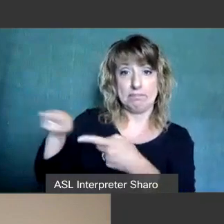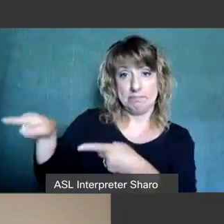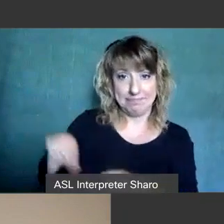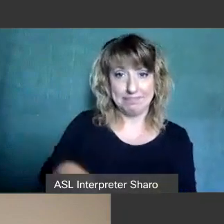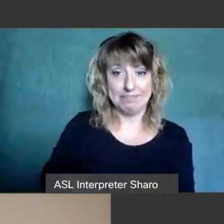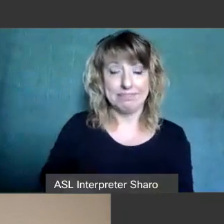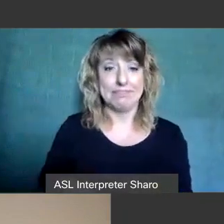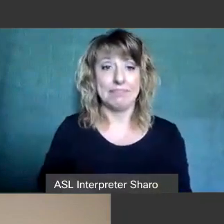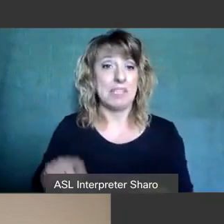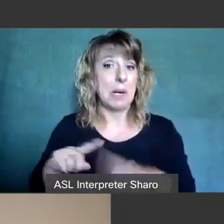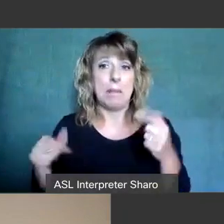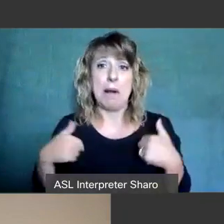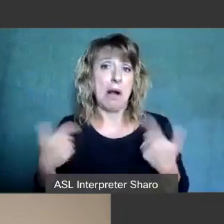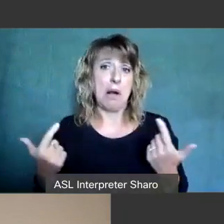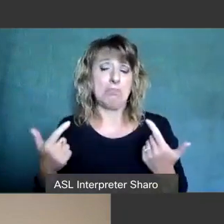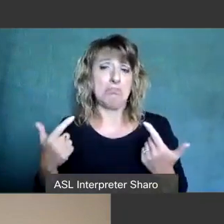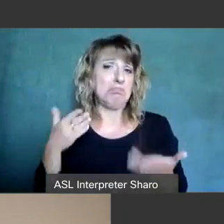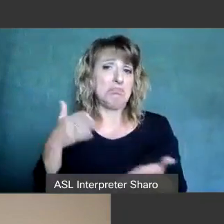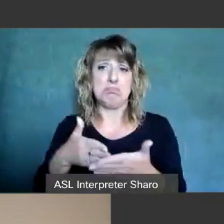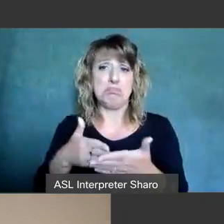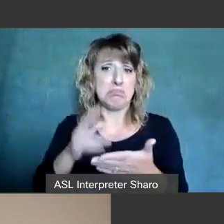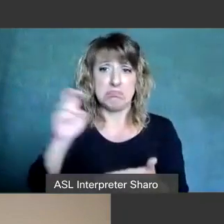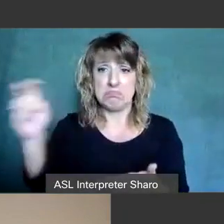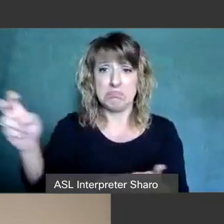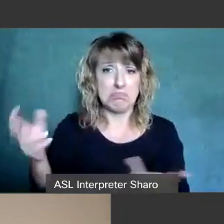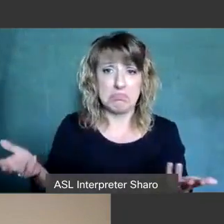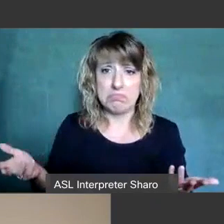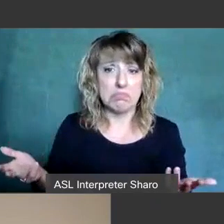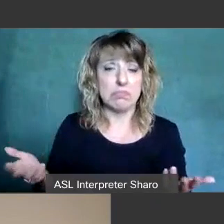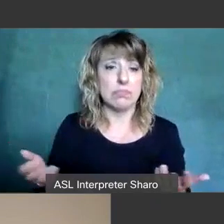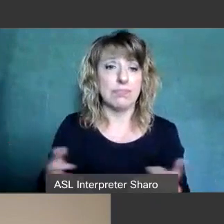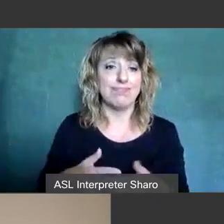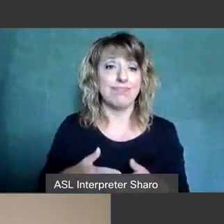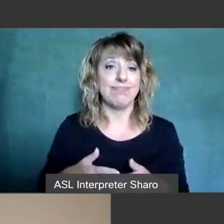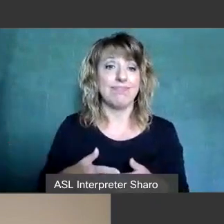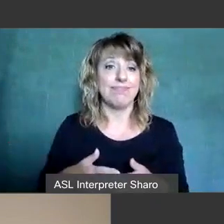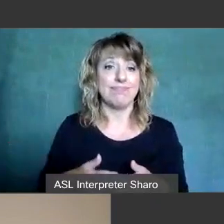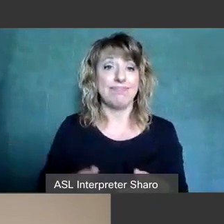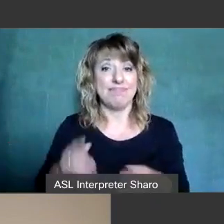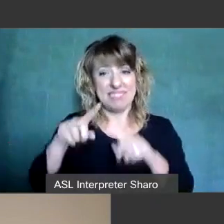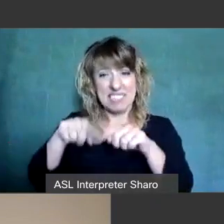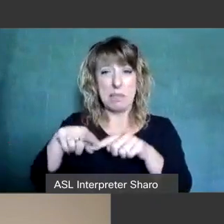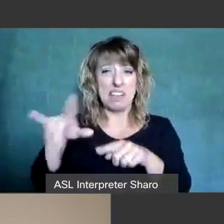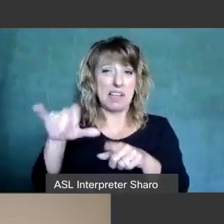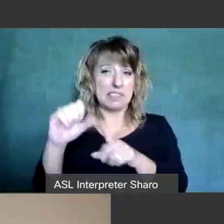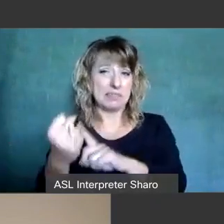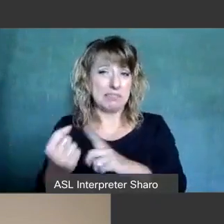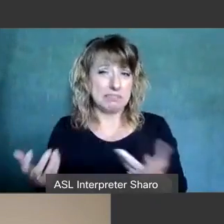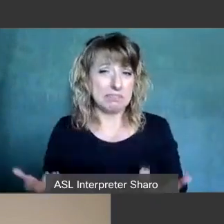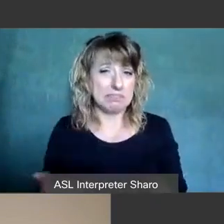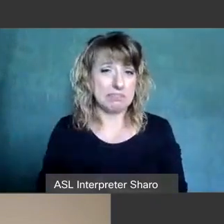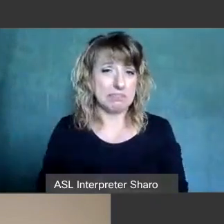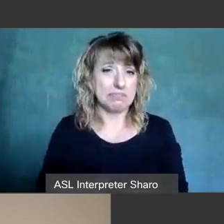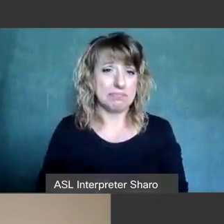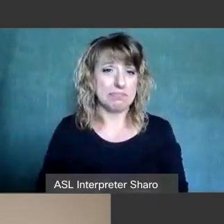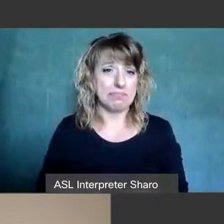but i'm not adverse to going at certain distance um if you know depending on the circumstances so uh by